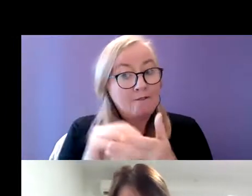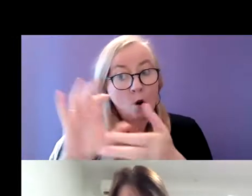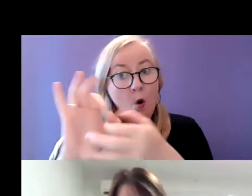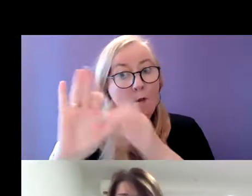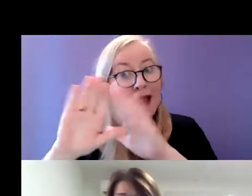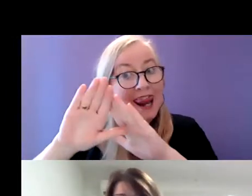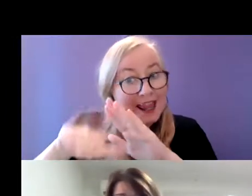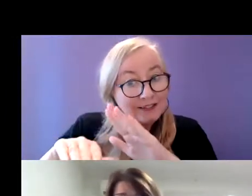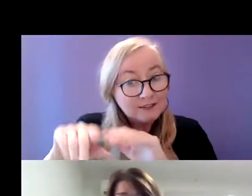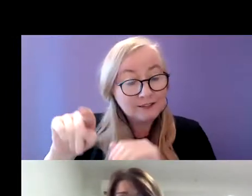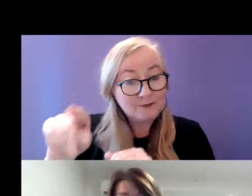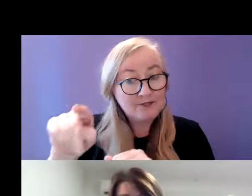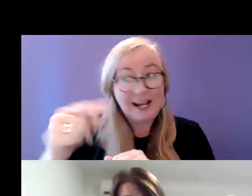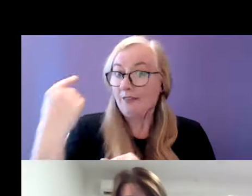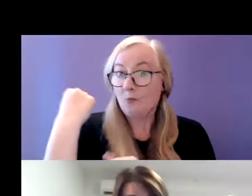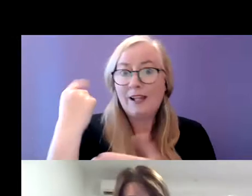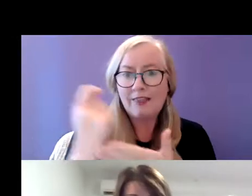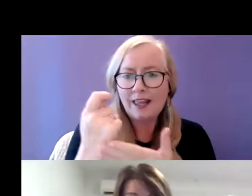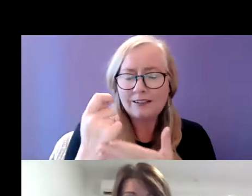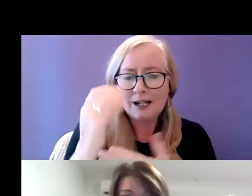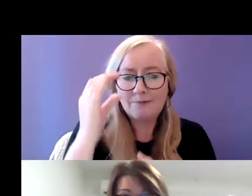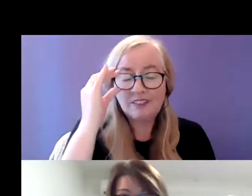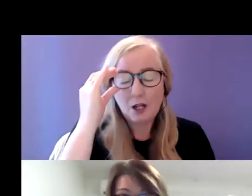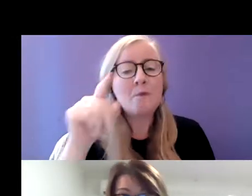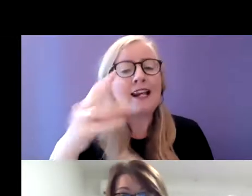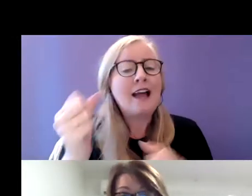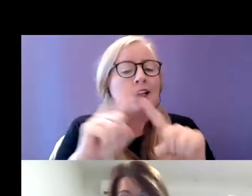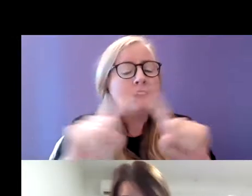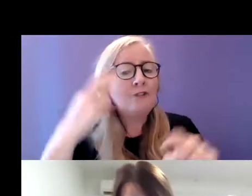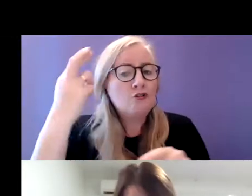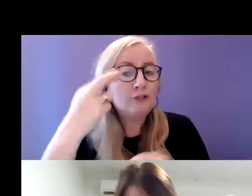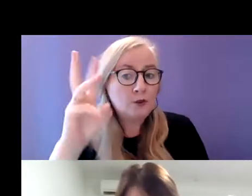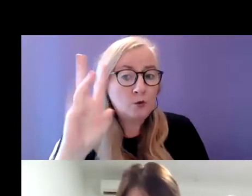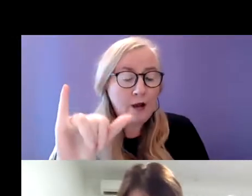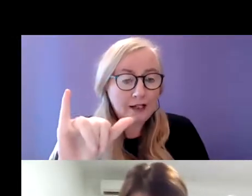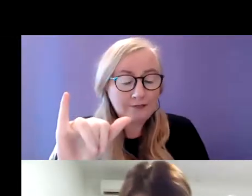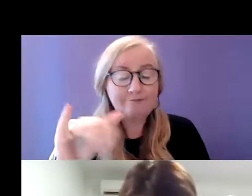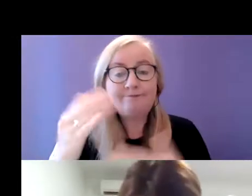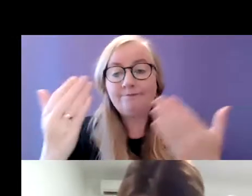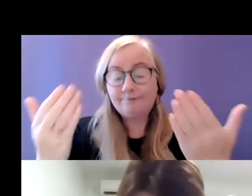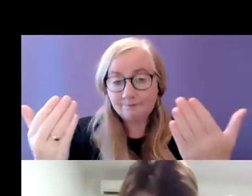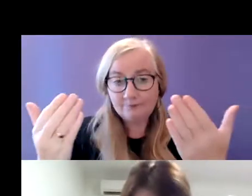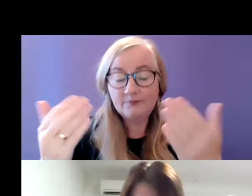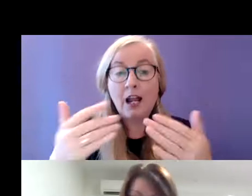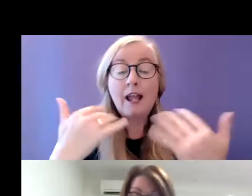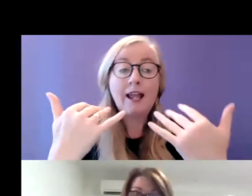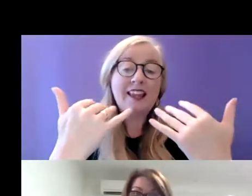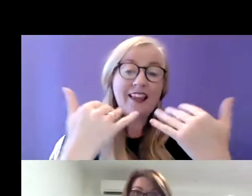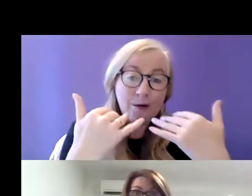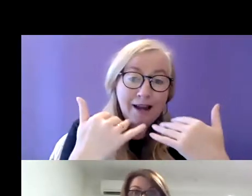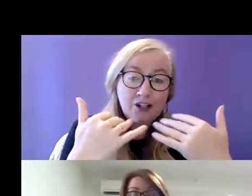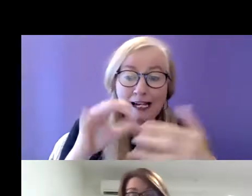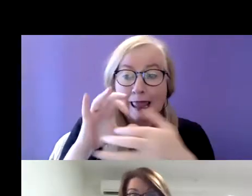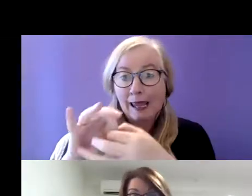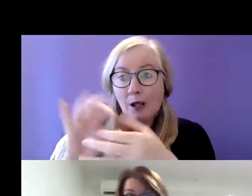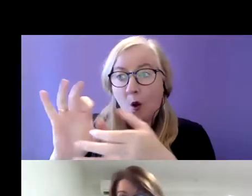at that time. This is due to a number of factors. Sometimes all of the information around